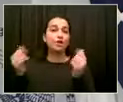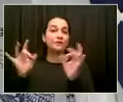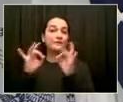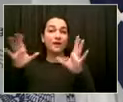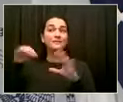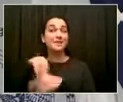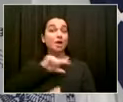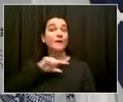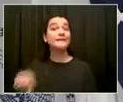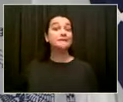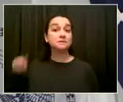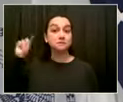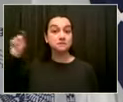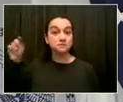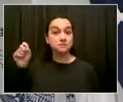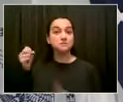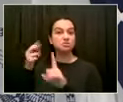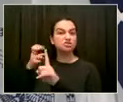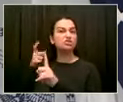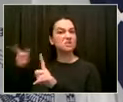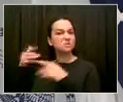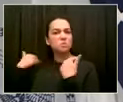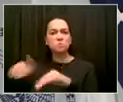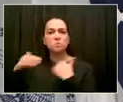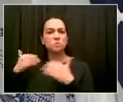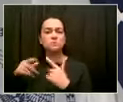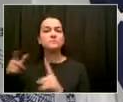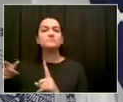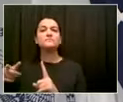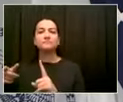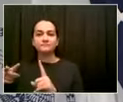introduce Councilmember Selvina Brooks-Powers.